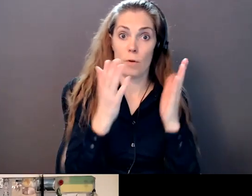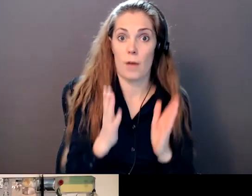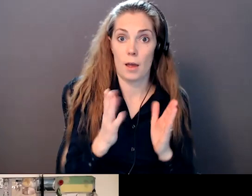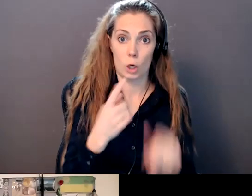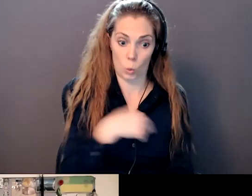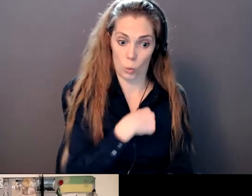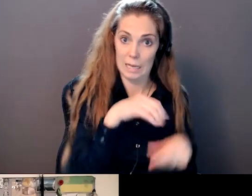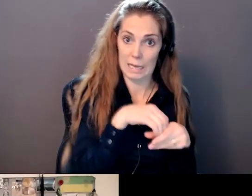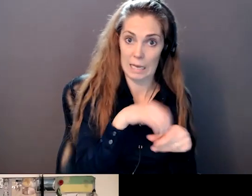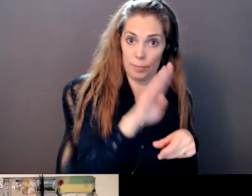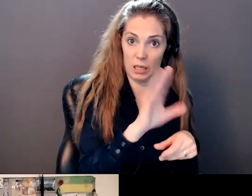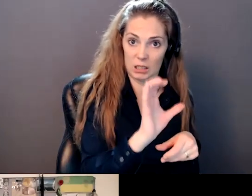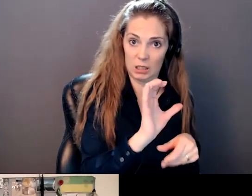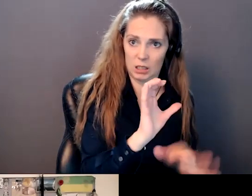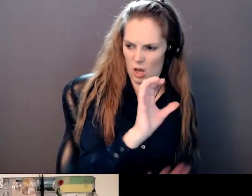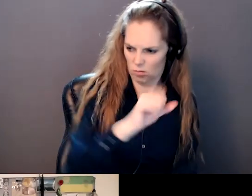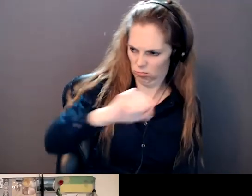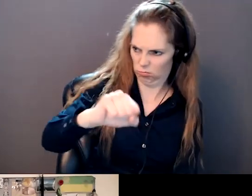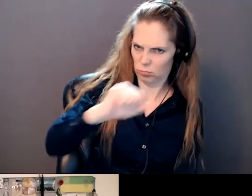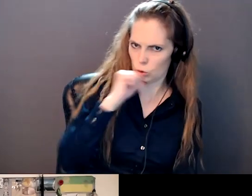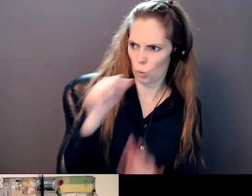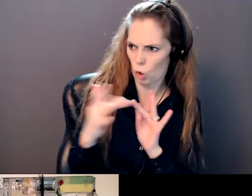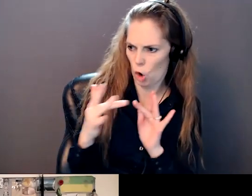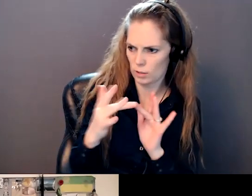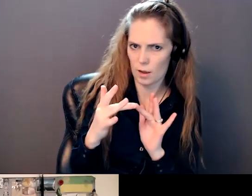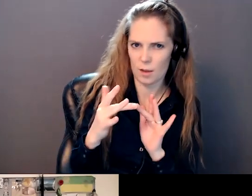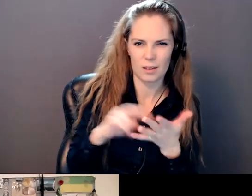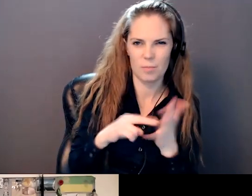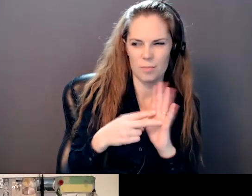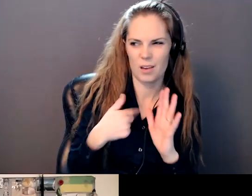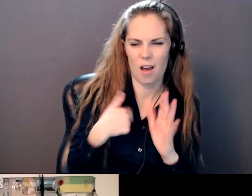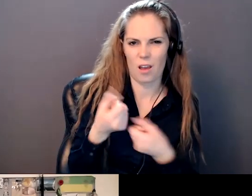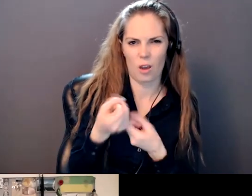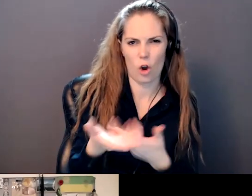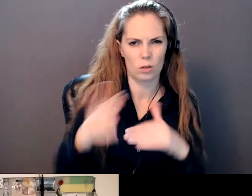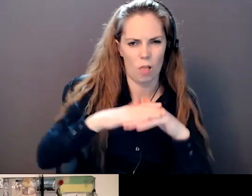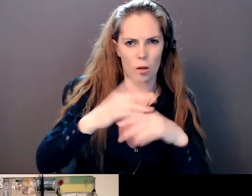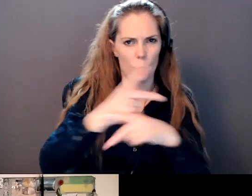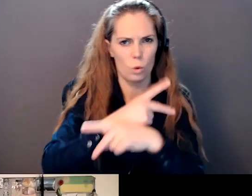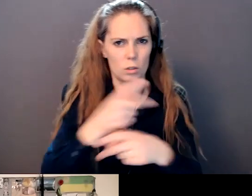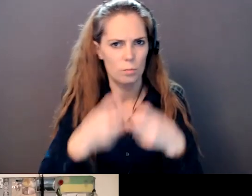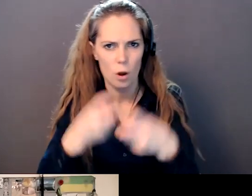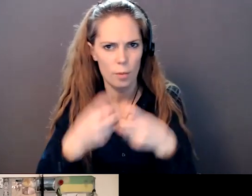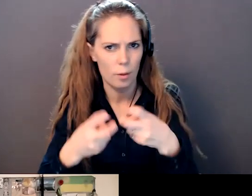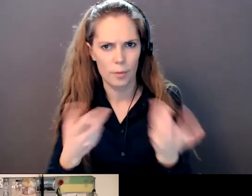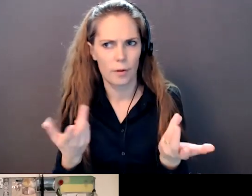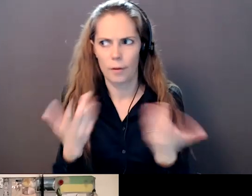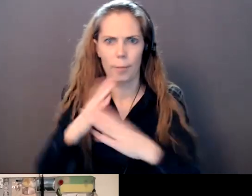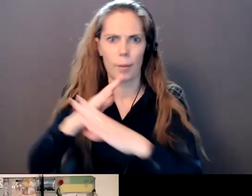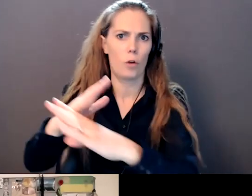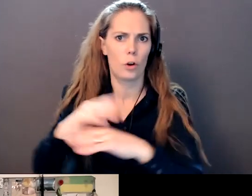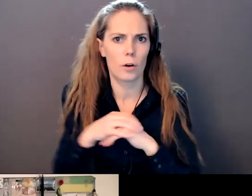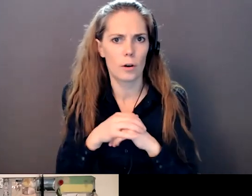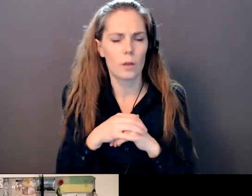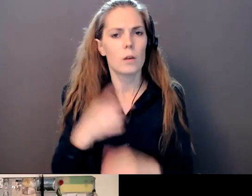call us because then we would be part of the problem. We would be part of that barriers to inclusion. So we'll work with people and we'll do as much as we can.